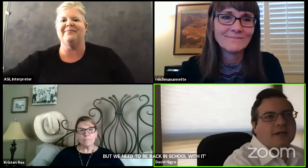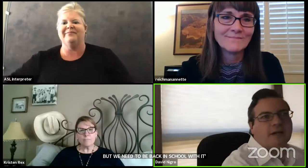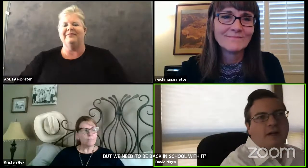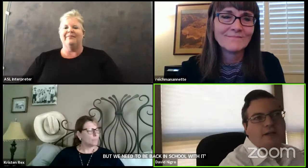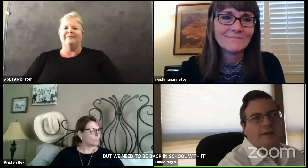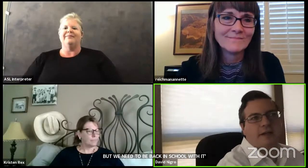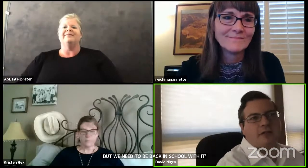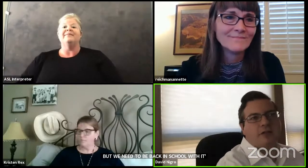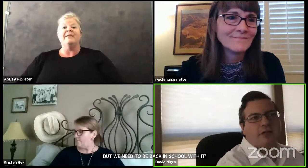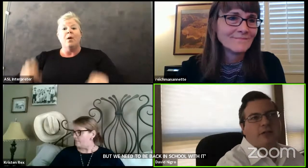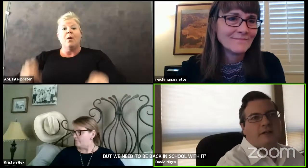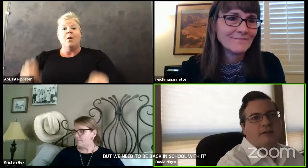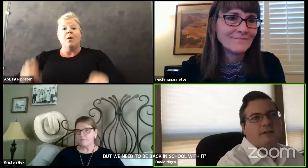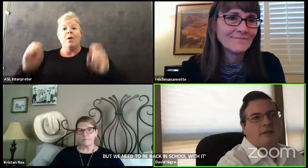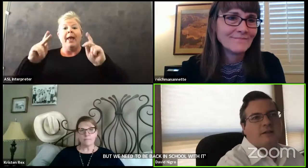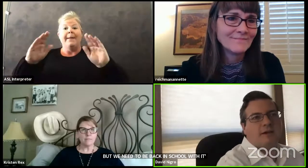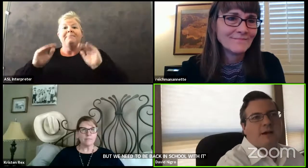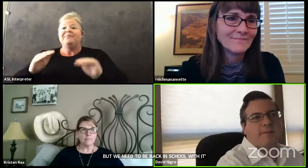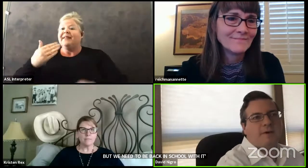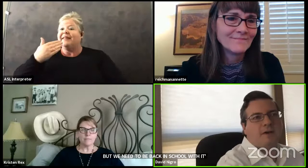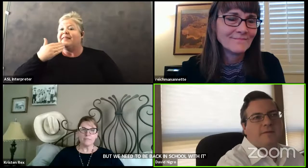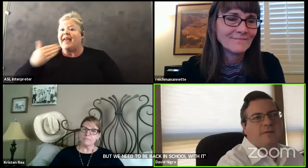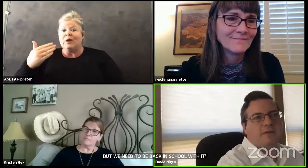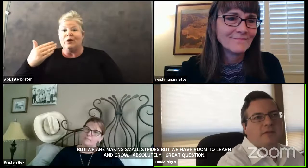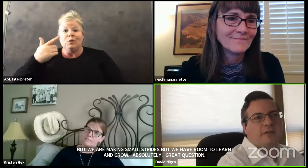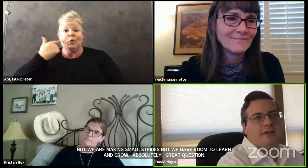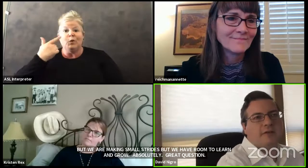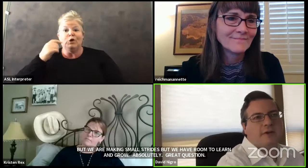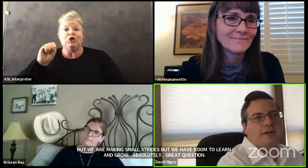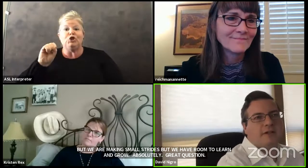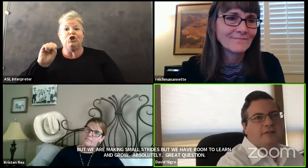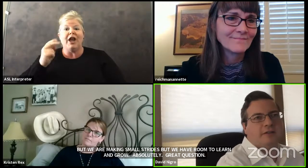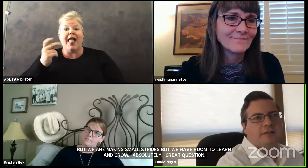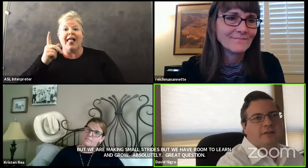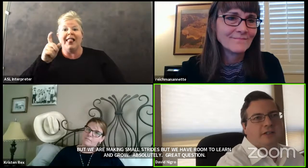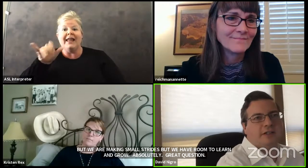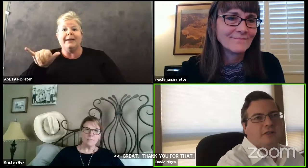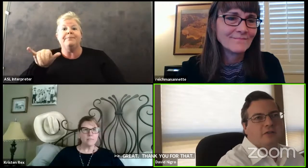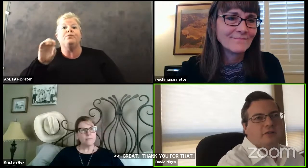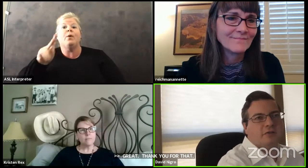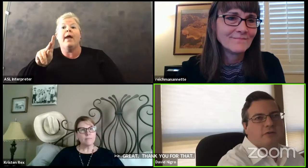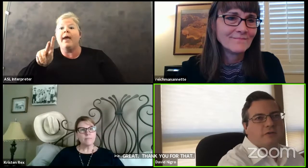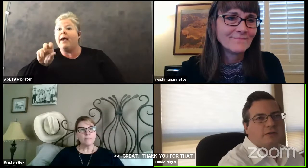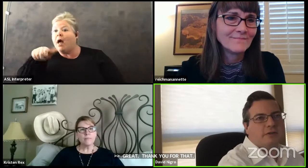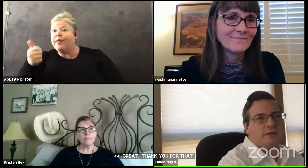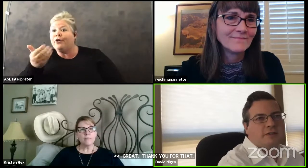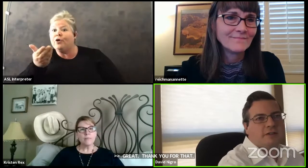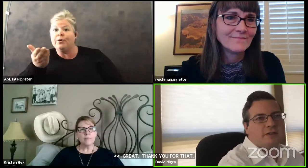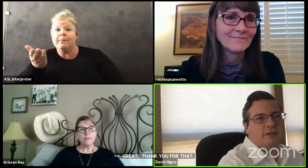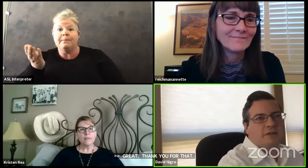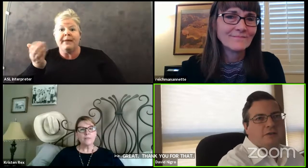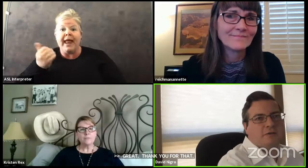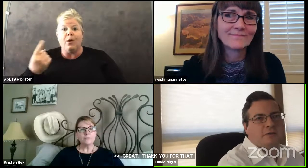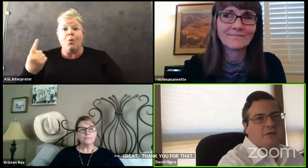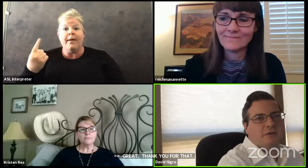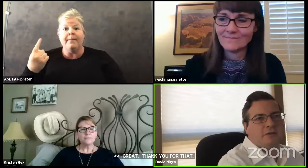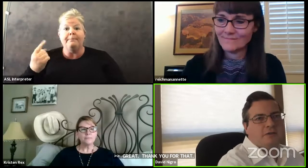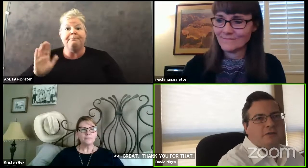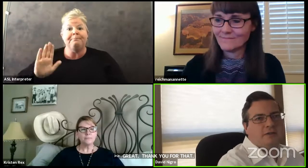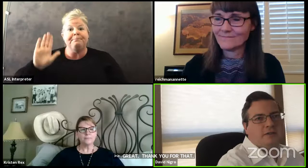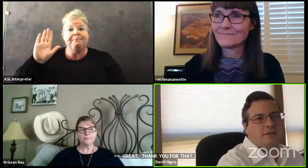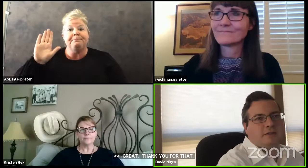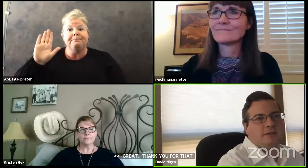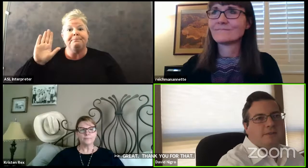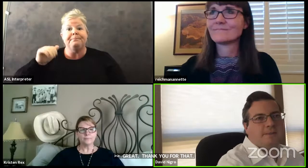Okay. Thank you, Shelly. If there's anyone else, I'll take another scroll through.